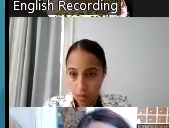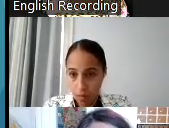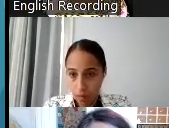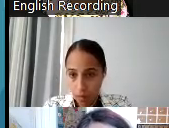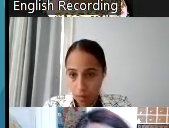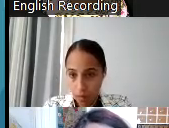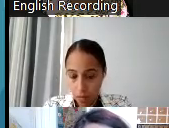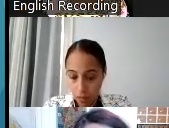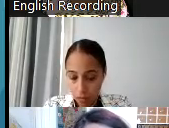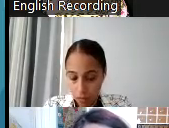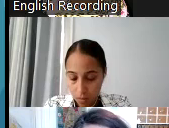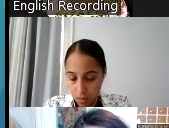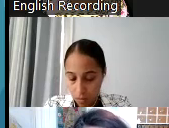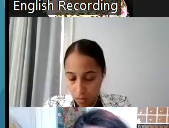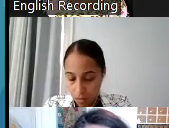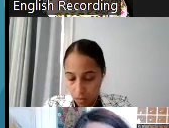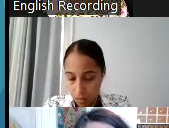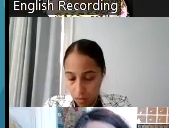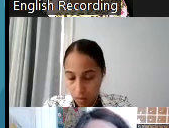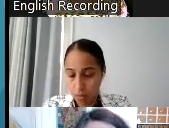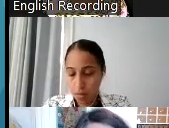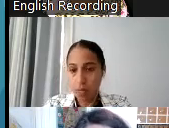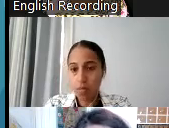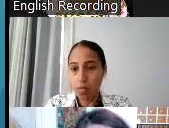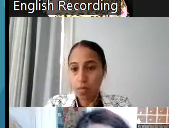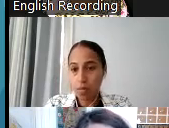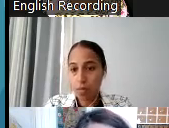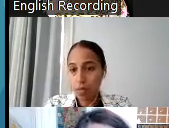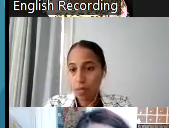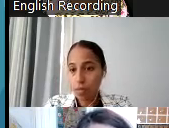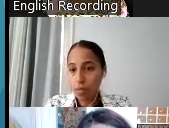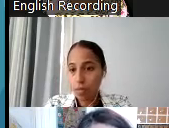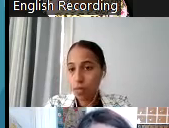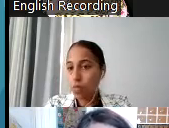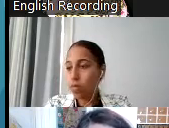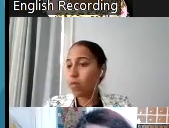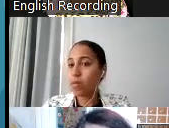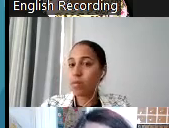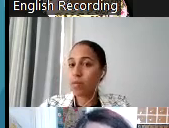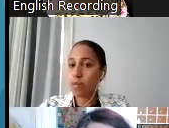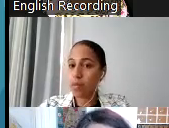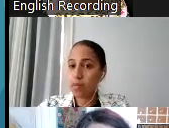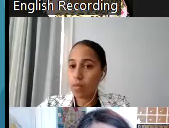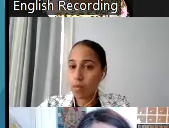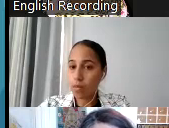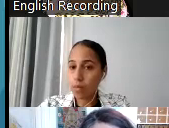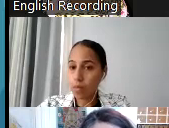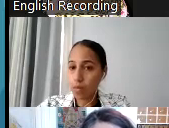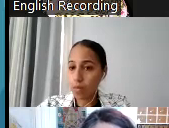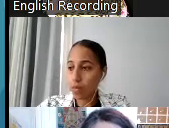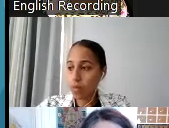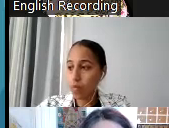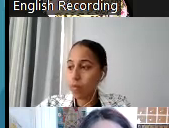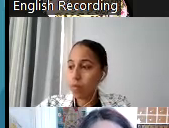So I if folks agree with this, I would like to, as you say, keep a mixture of some